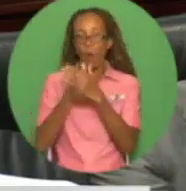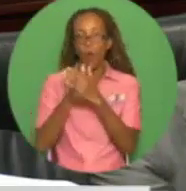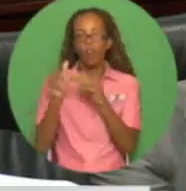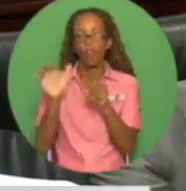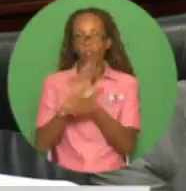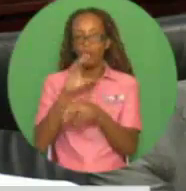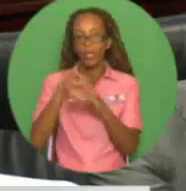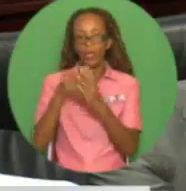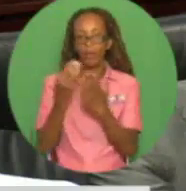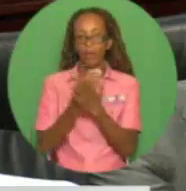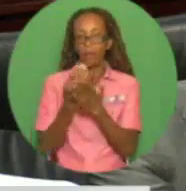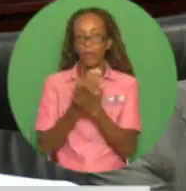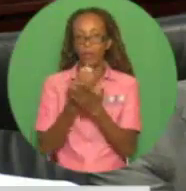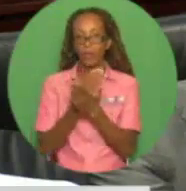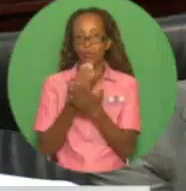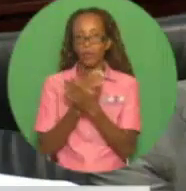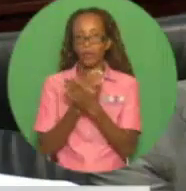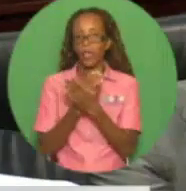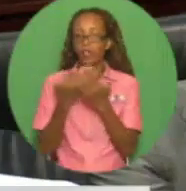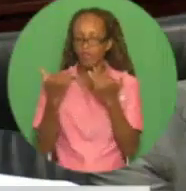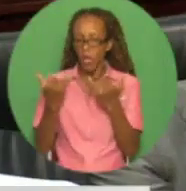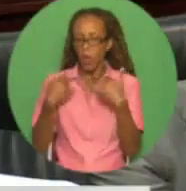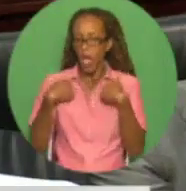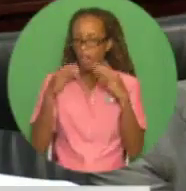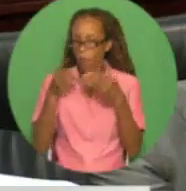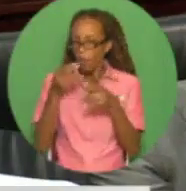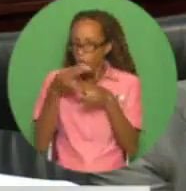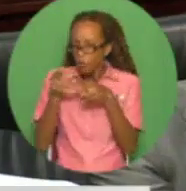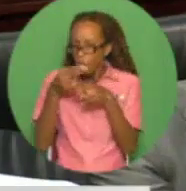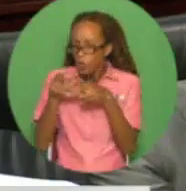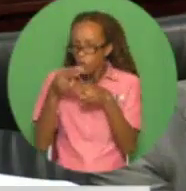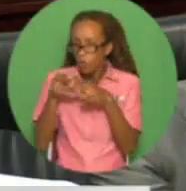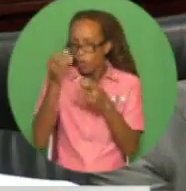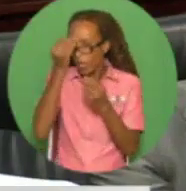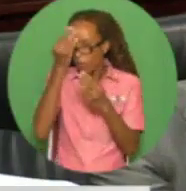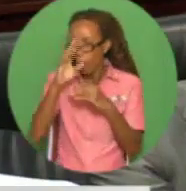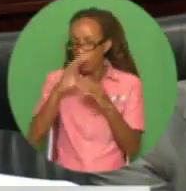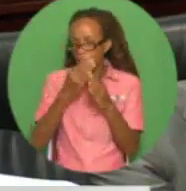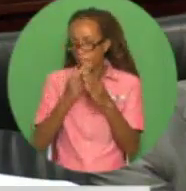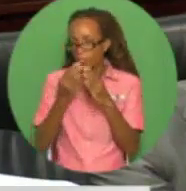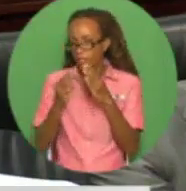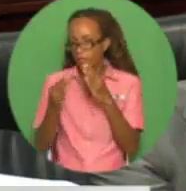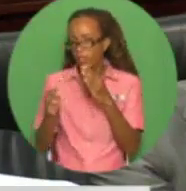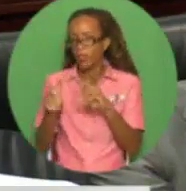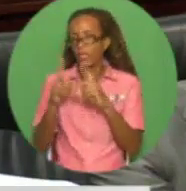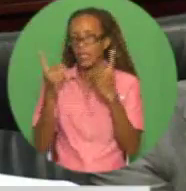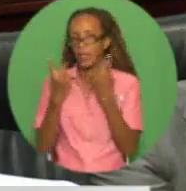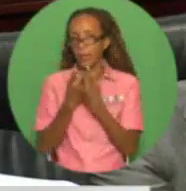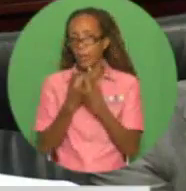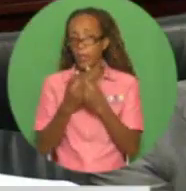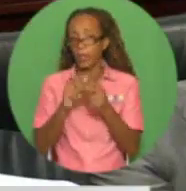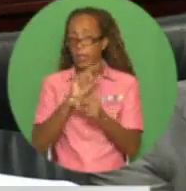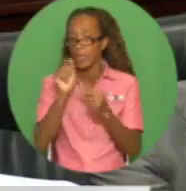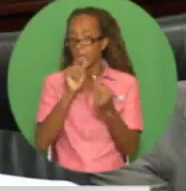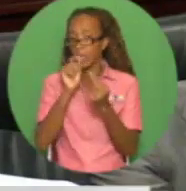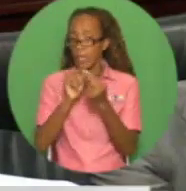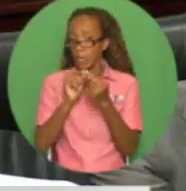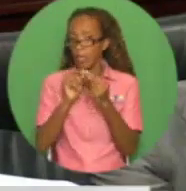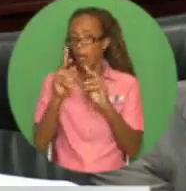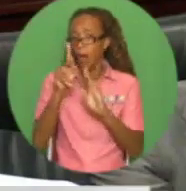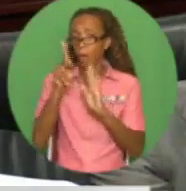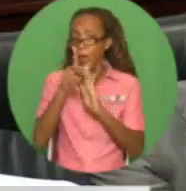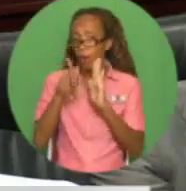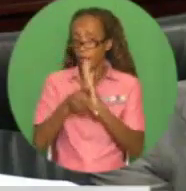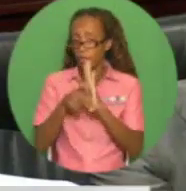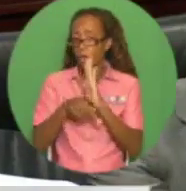And accordingly, I will confine myself to brief remarks on a number of sectors and leave the details of the policies and programs